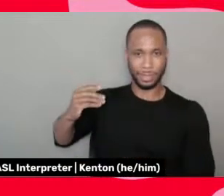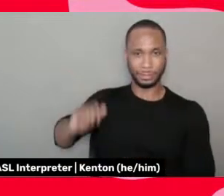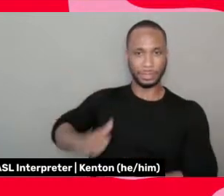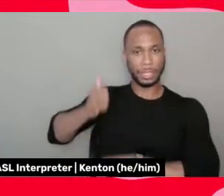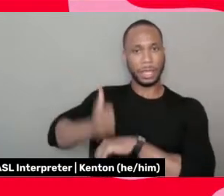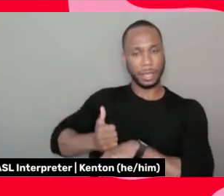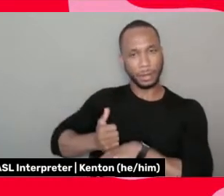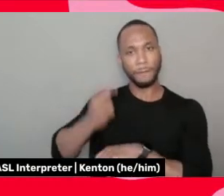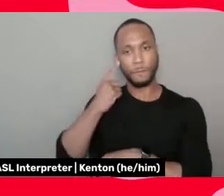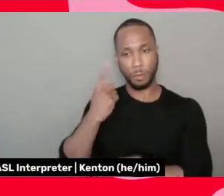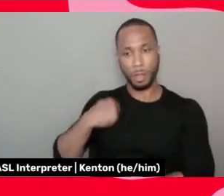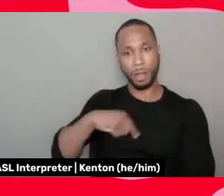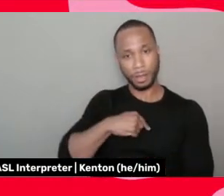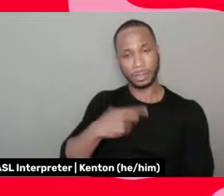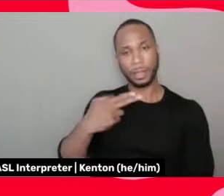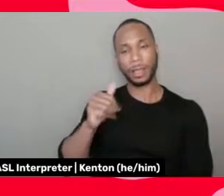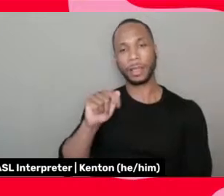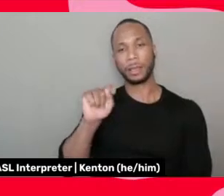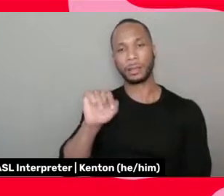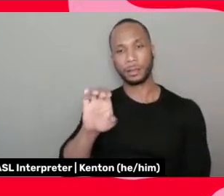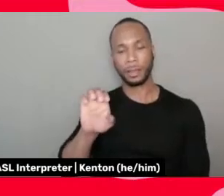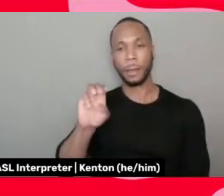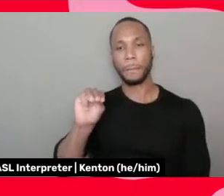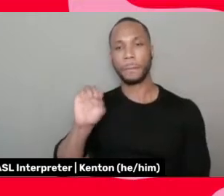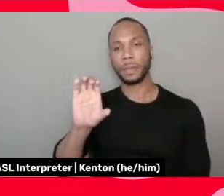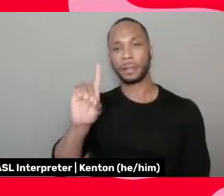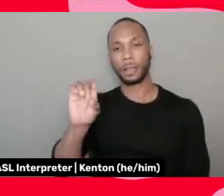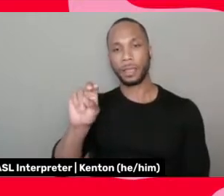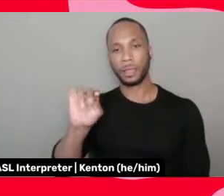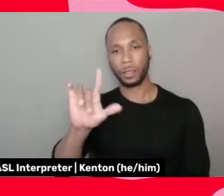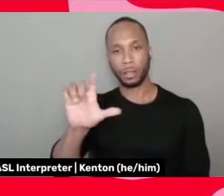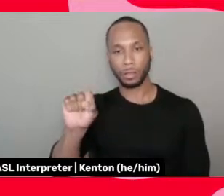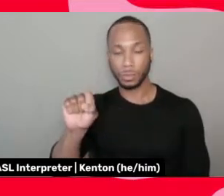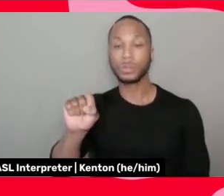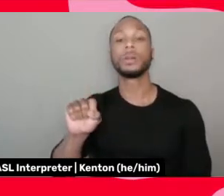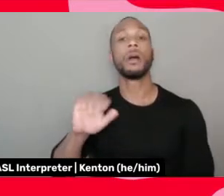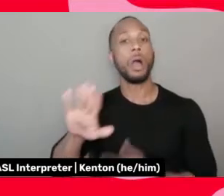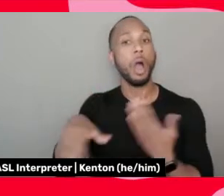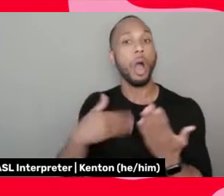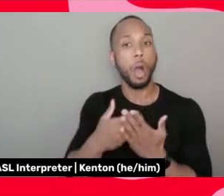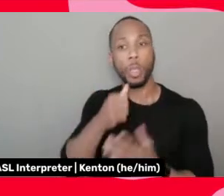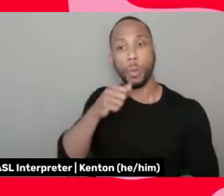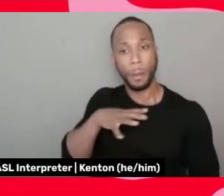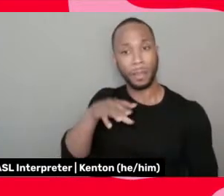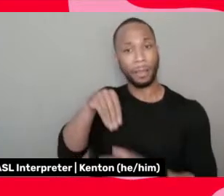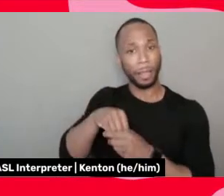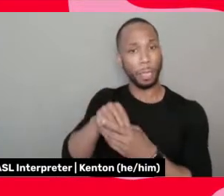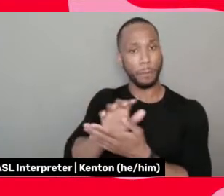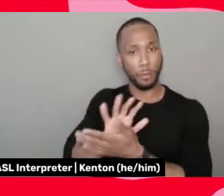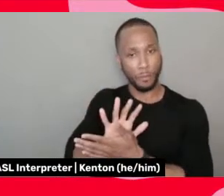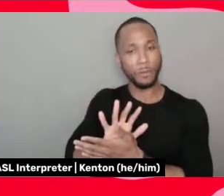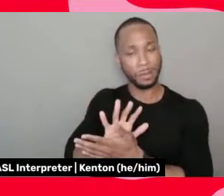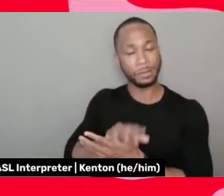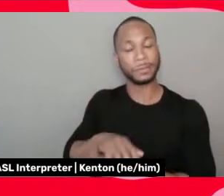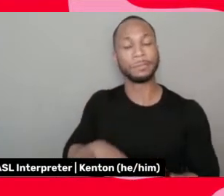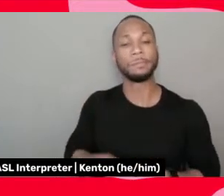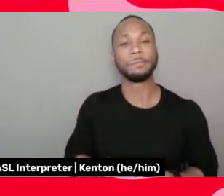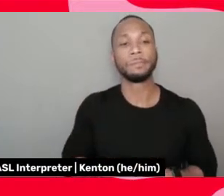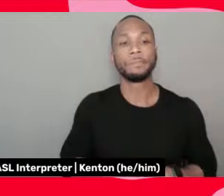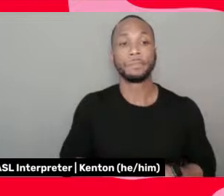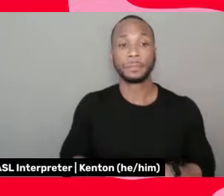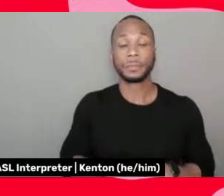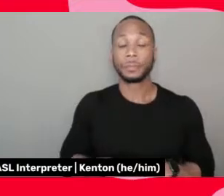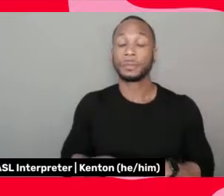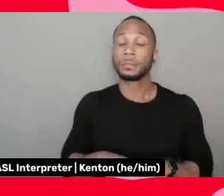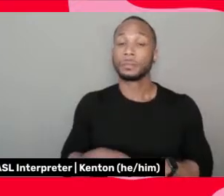Hattie McDaniels, um, and, um, and all the women in, in the film. And, and it's